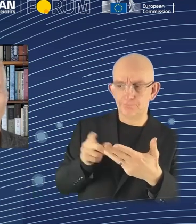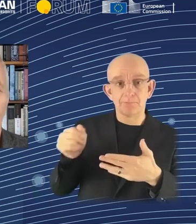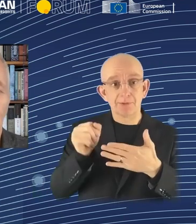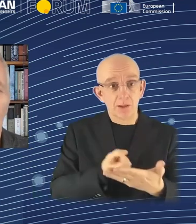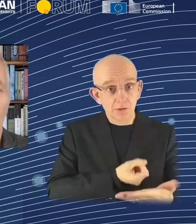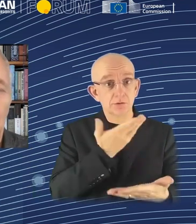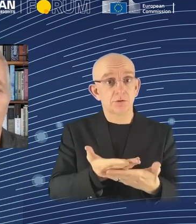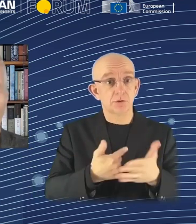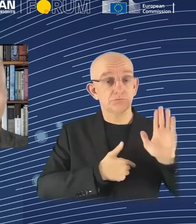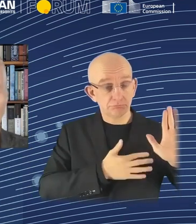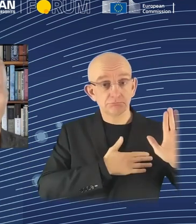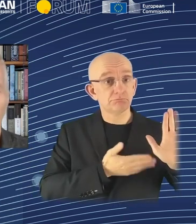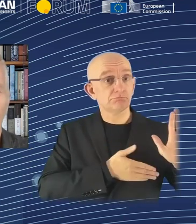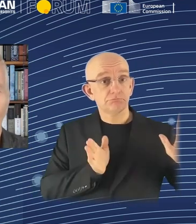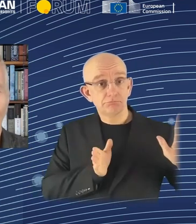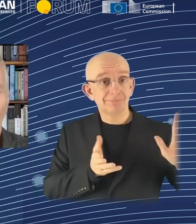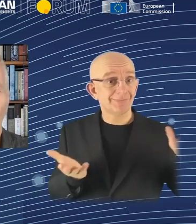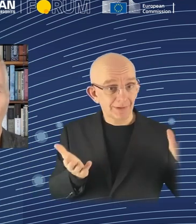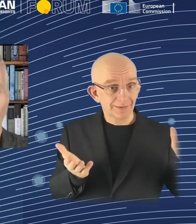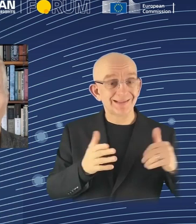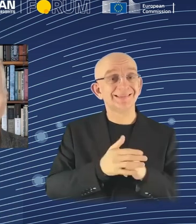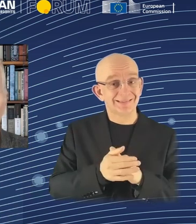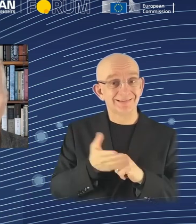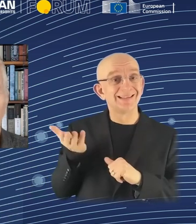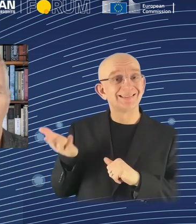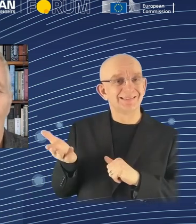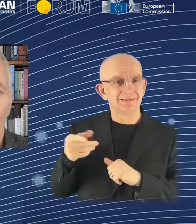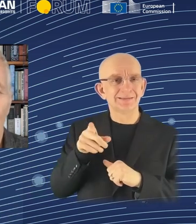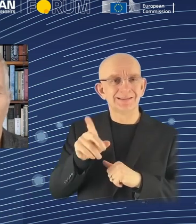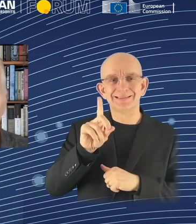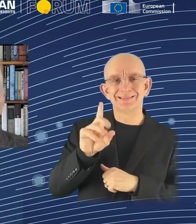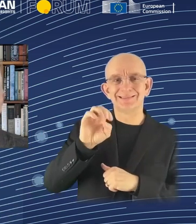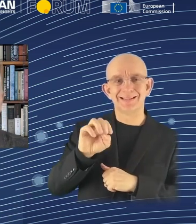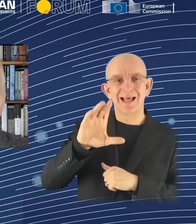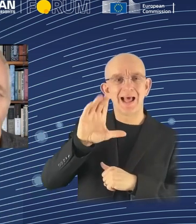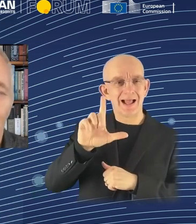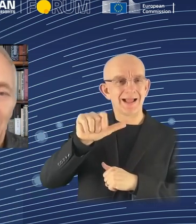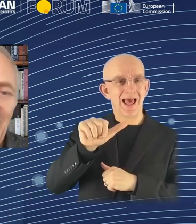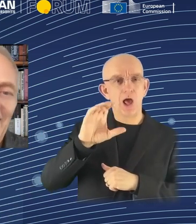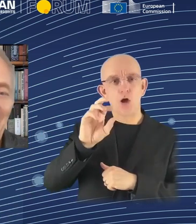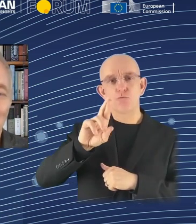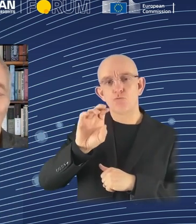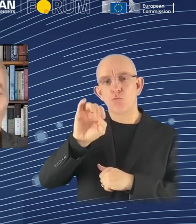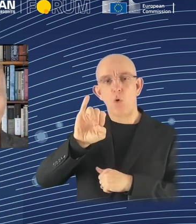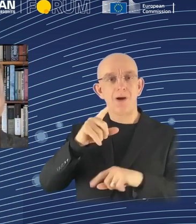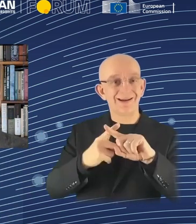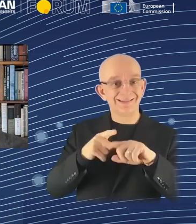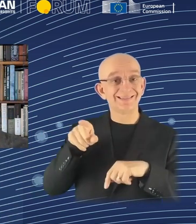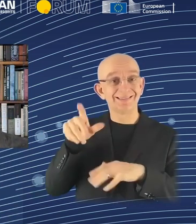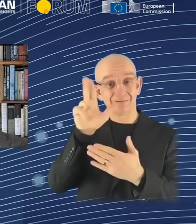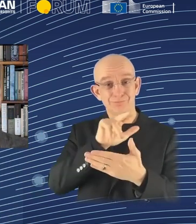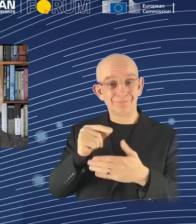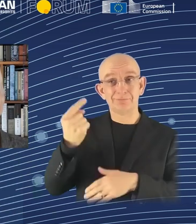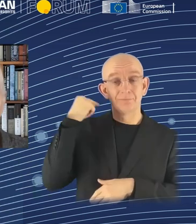1850, so it's not protected by copyright. Can you generate a version of that painting that shows the angel wrestling with the devil? And it replies, I